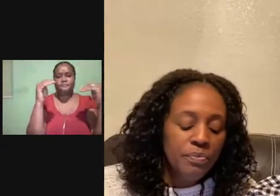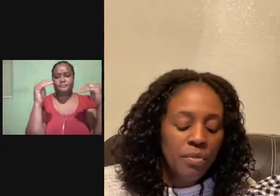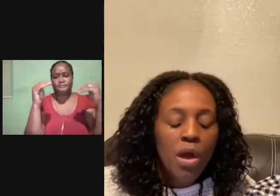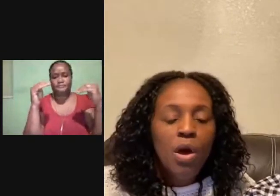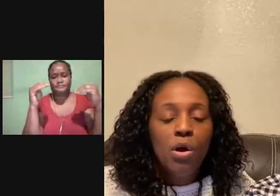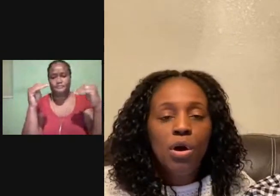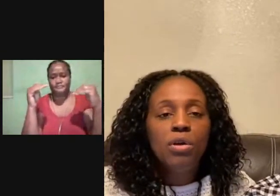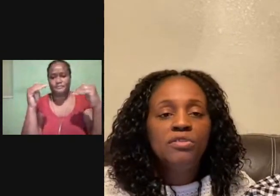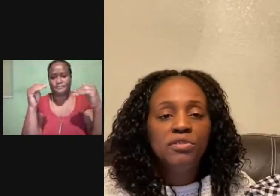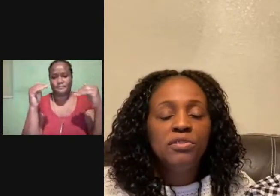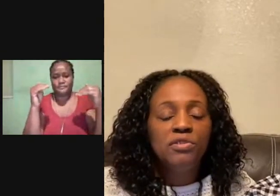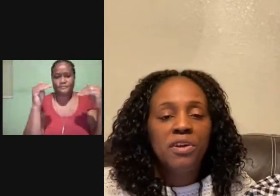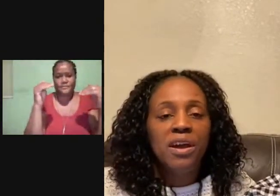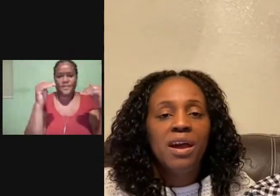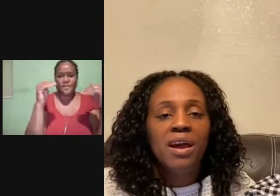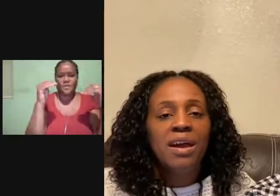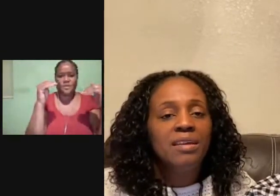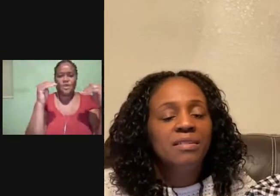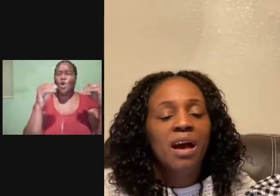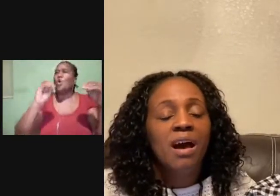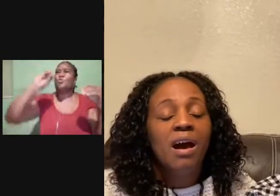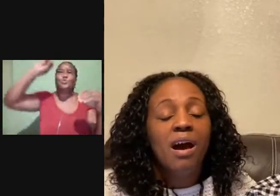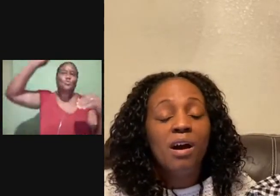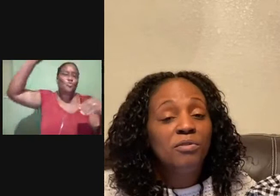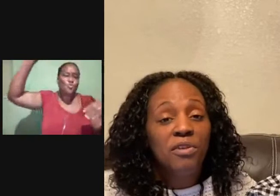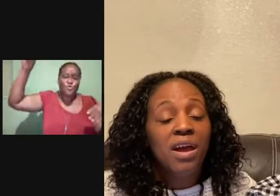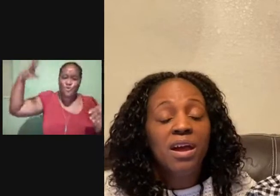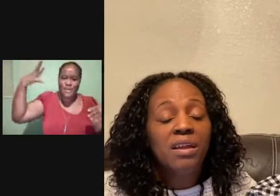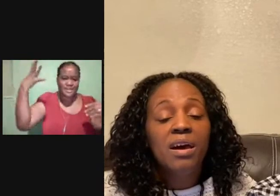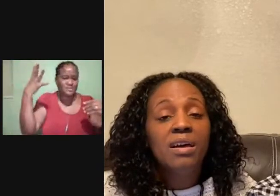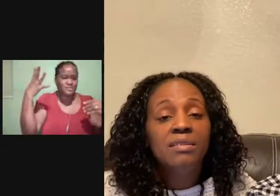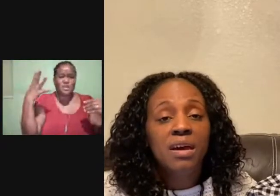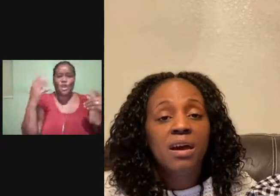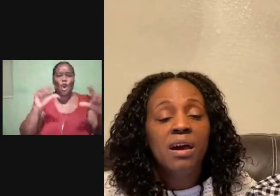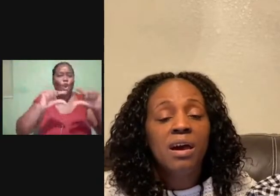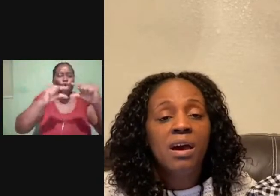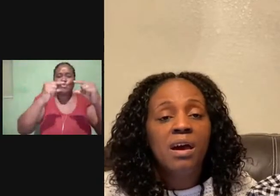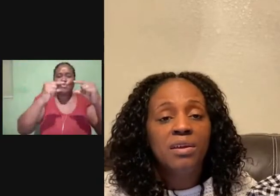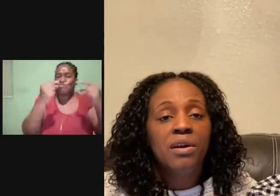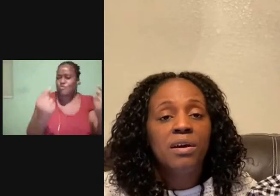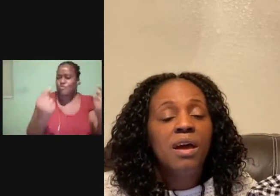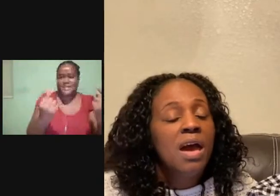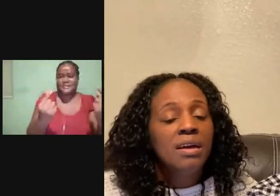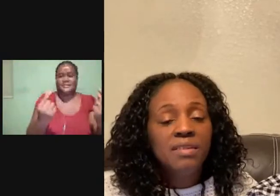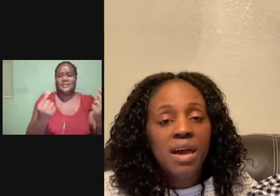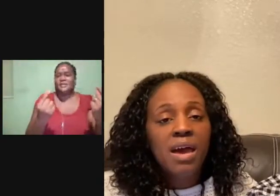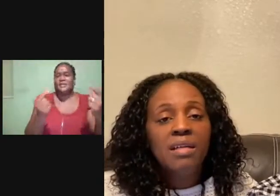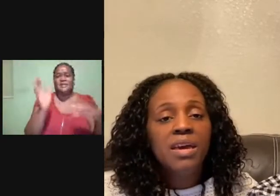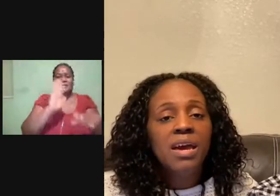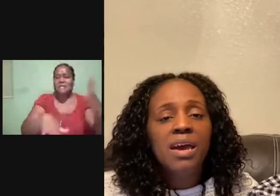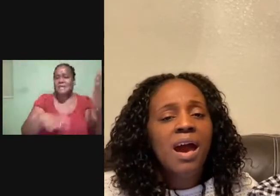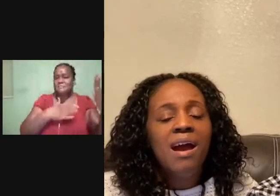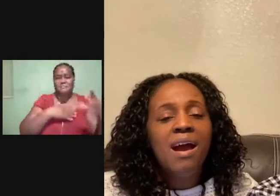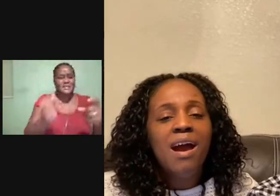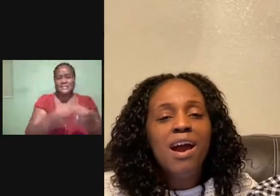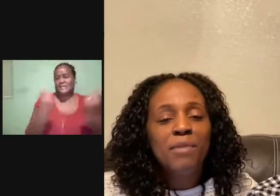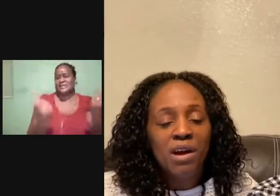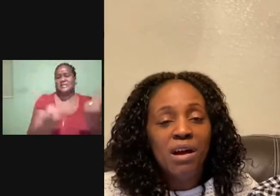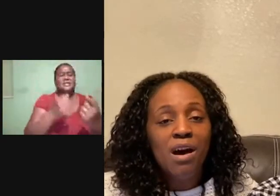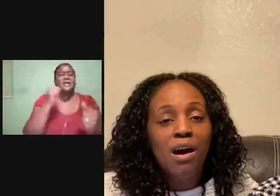Oh, to raise a great debtor, daily